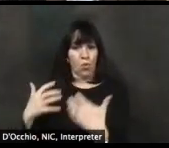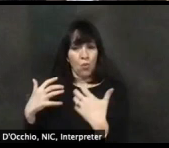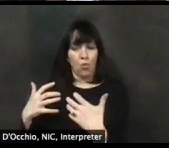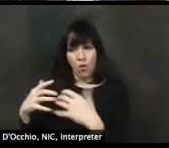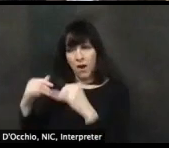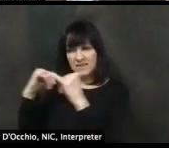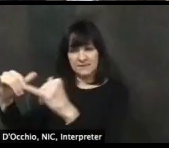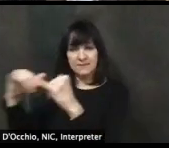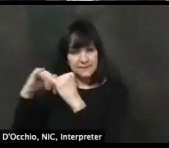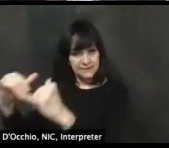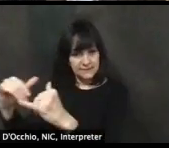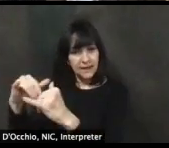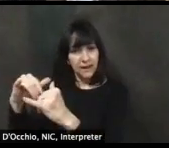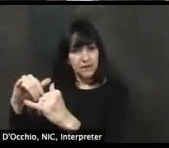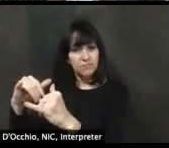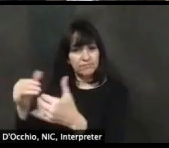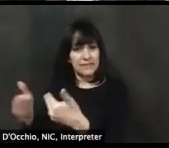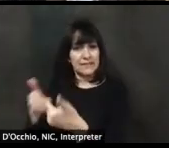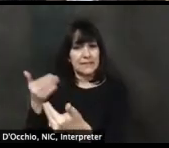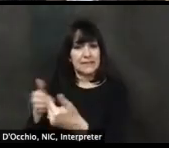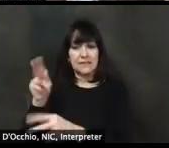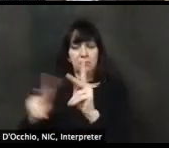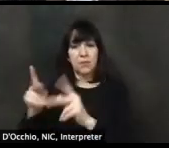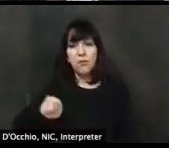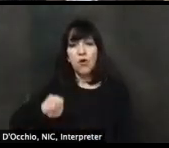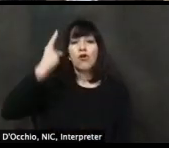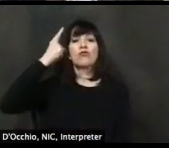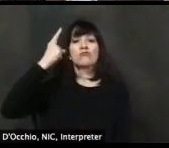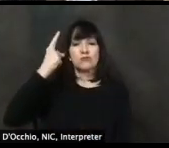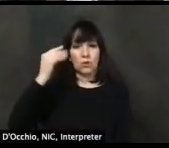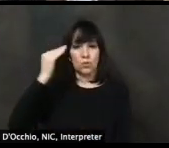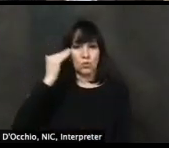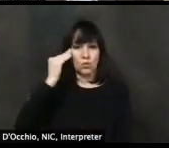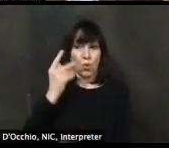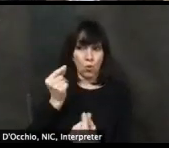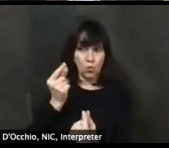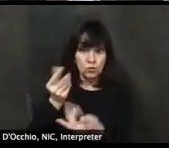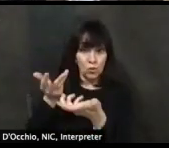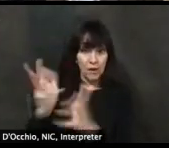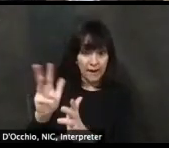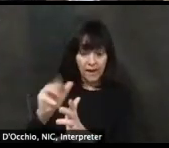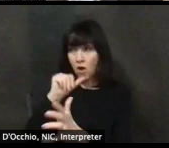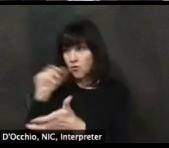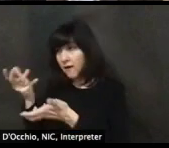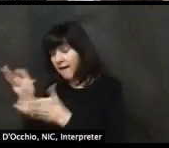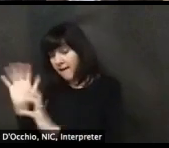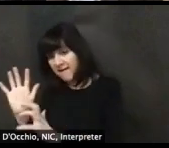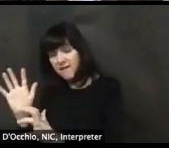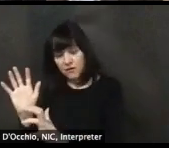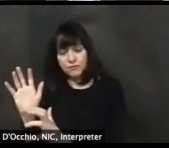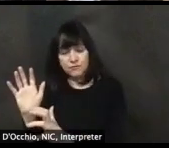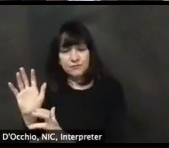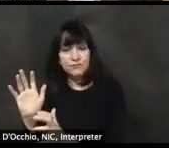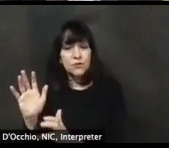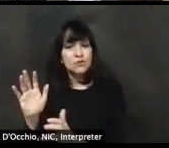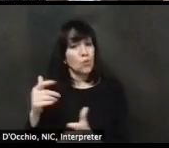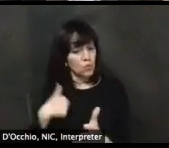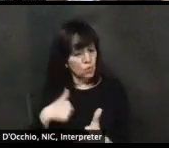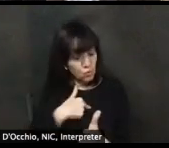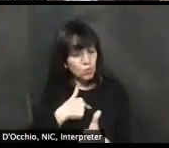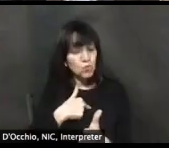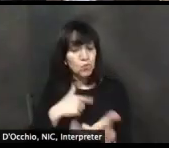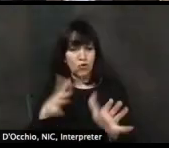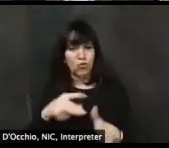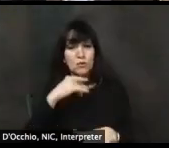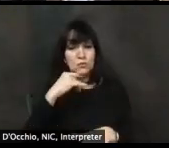in place. So again, uh, encourage those of you who are at the beach communities to individually go out for a walk more direction.